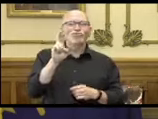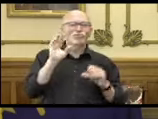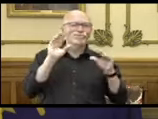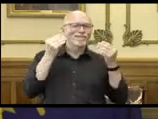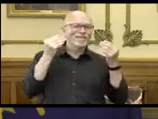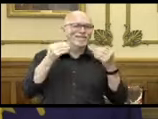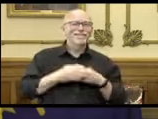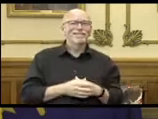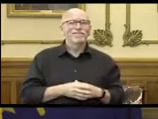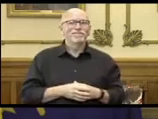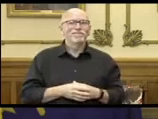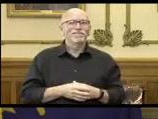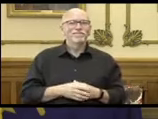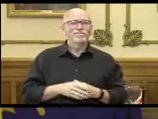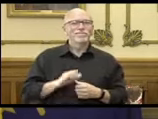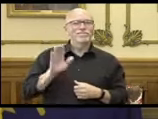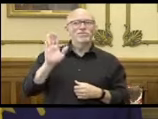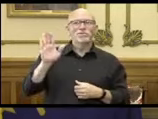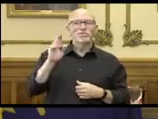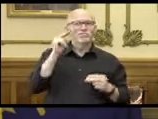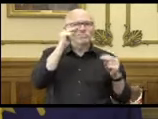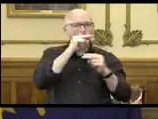and his wit.